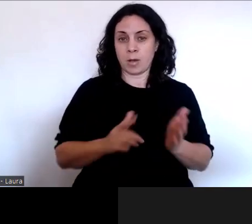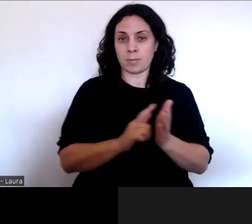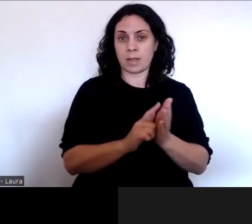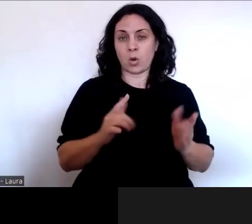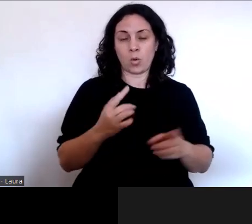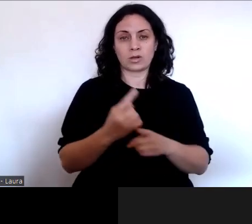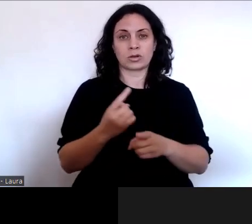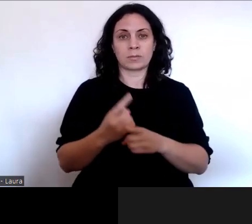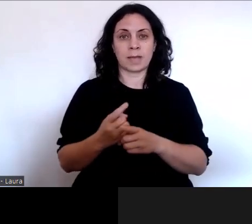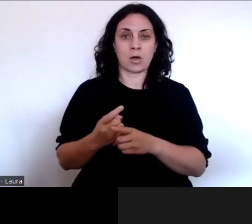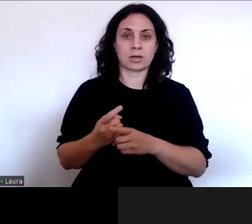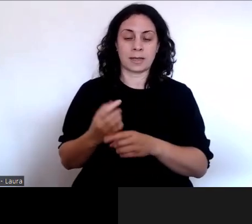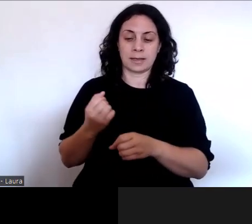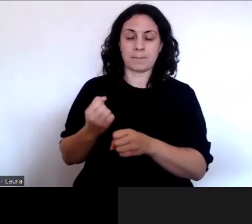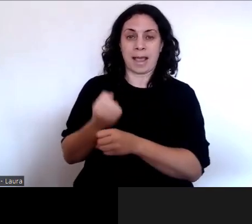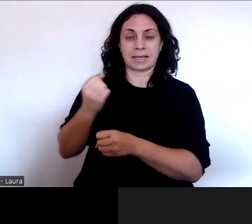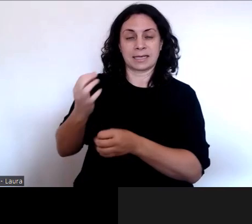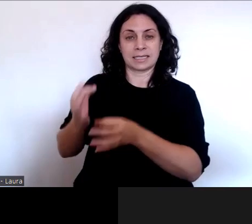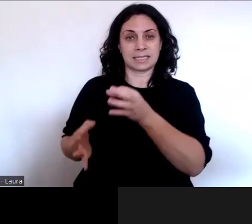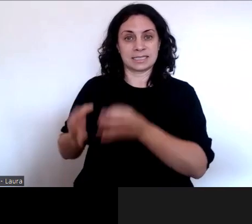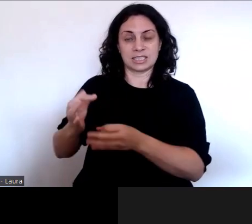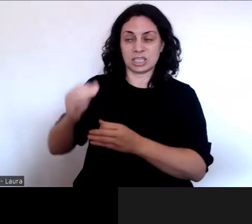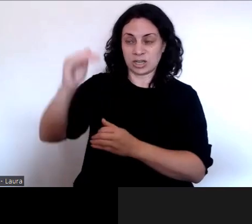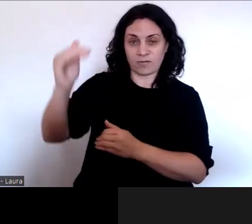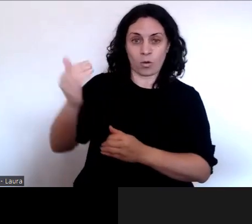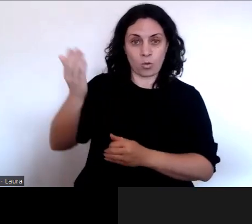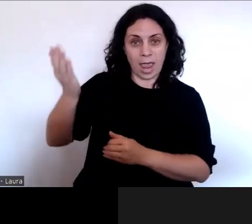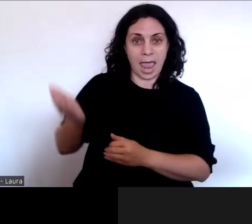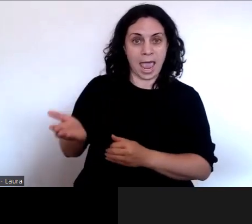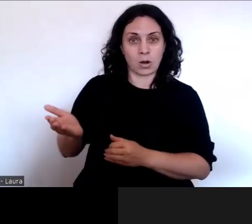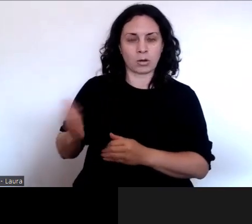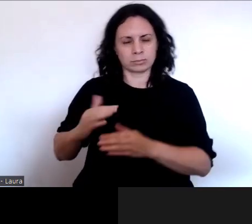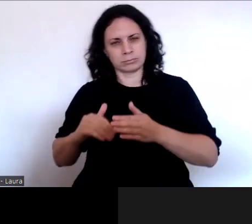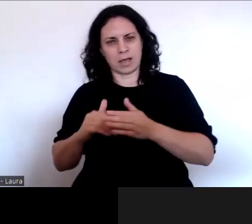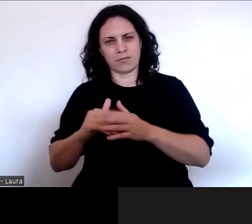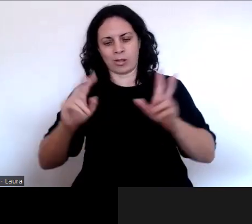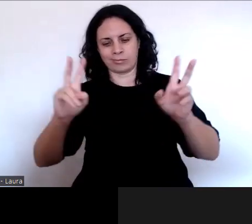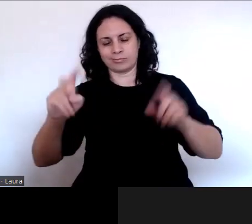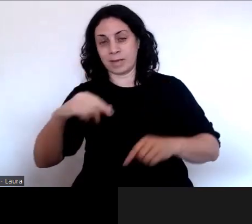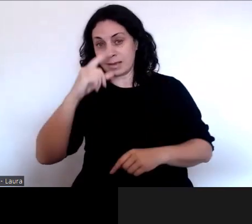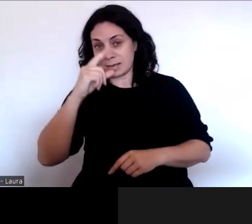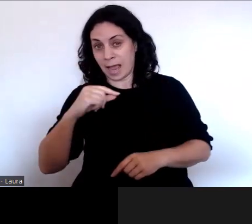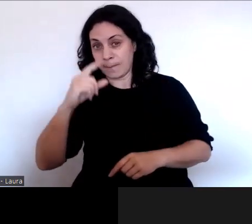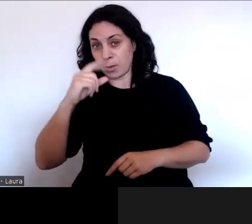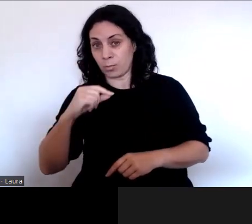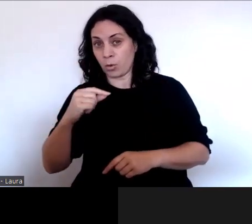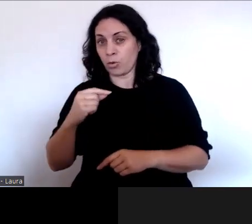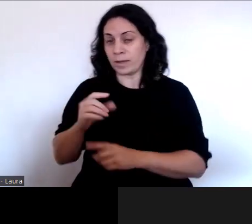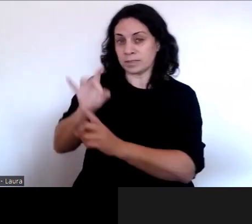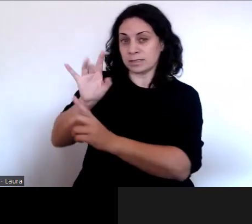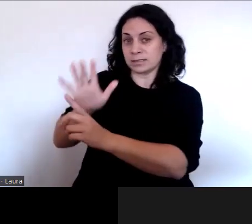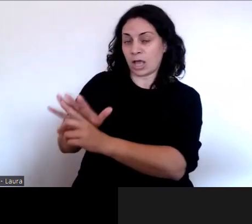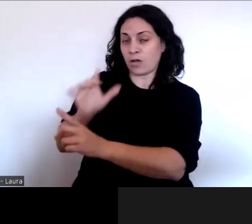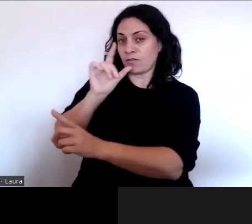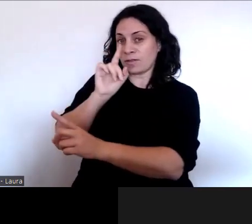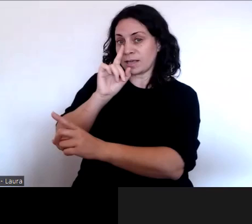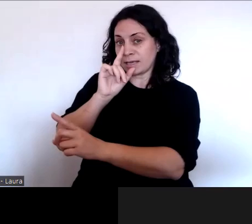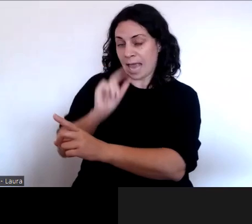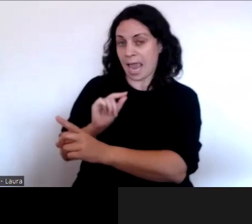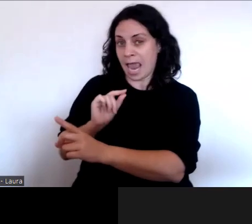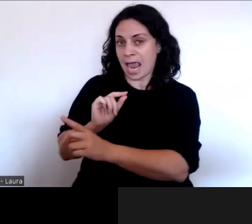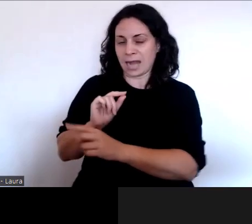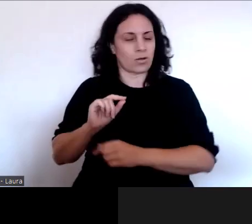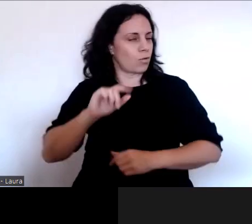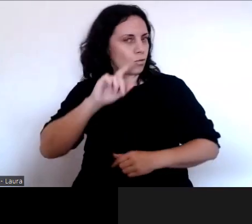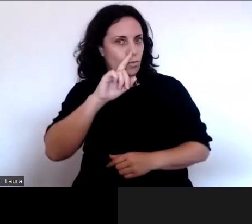making as being something that adults are wholly and wholly capable or wholly incapable of. Whereas in reality, a person's